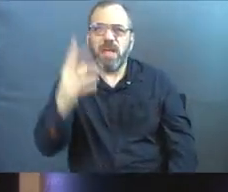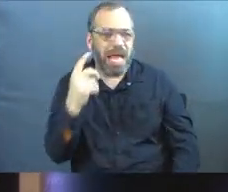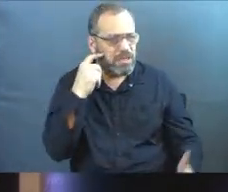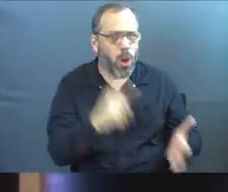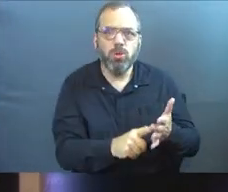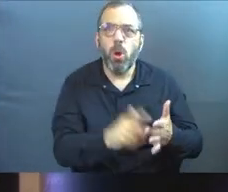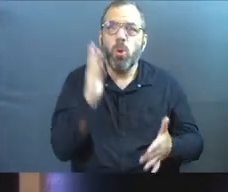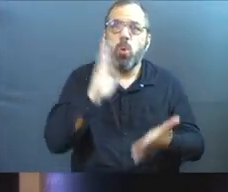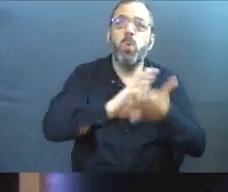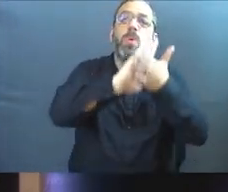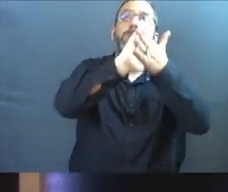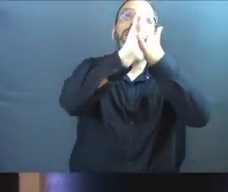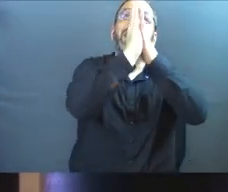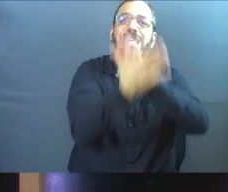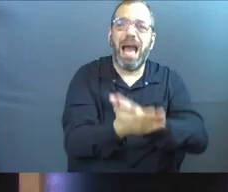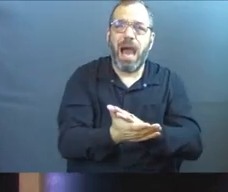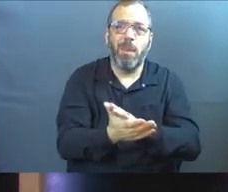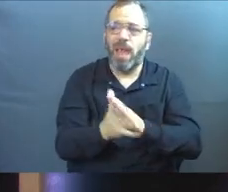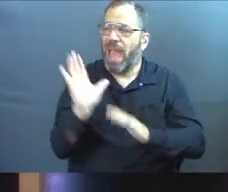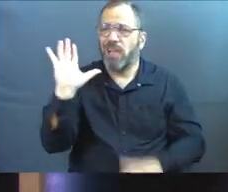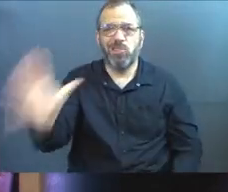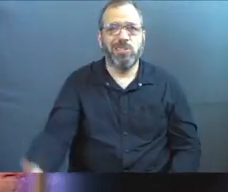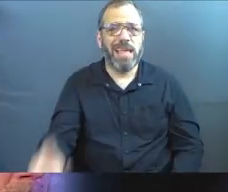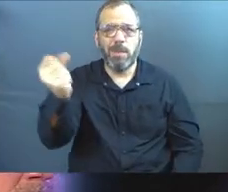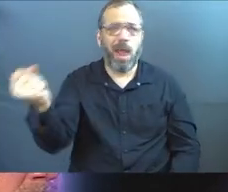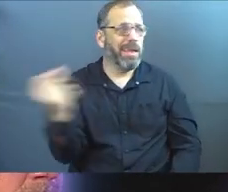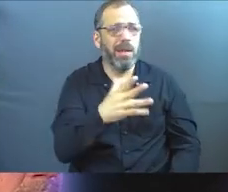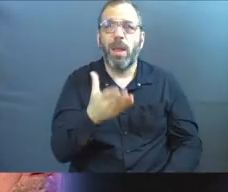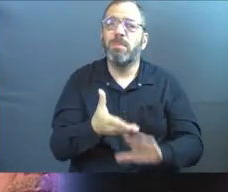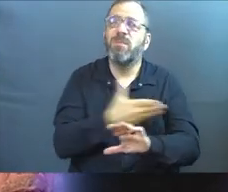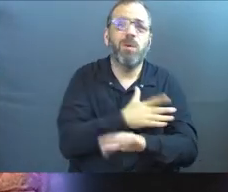see the ones who will become that and just go ahead and pre-pluck them, God.